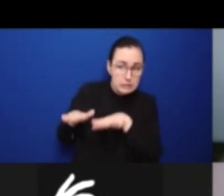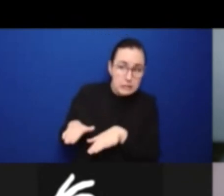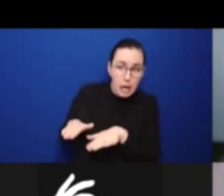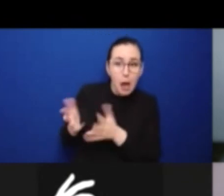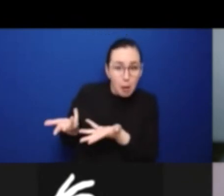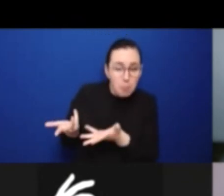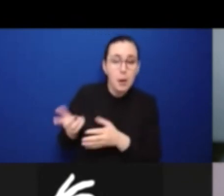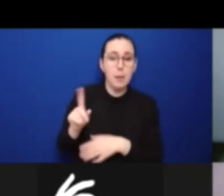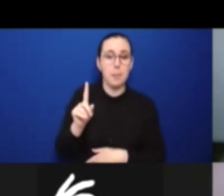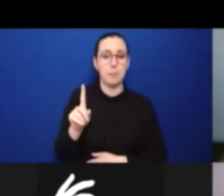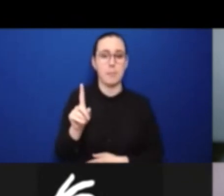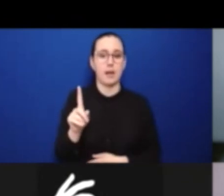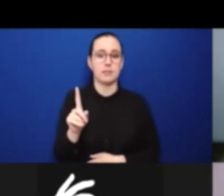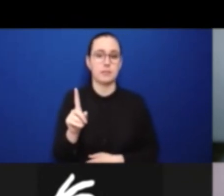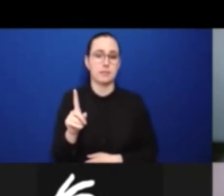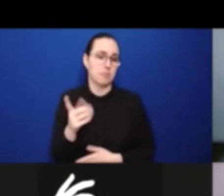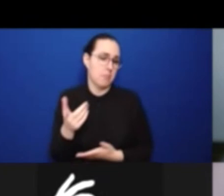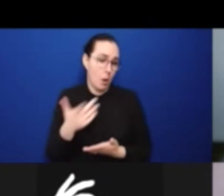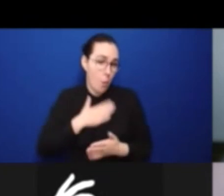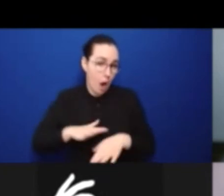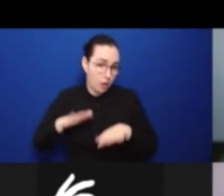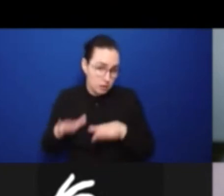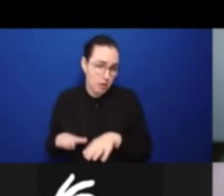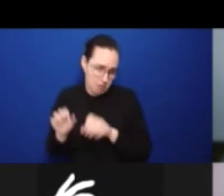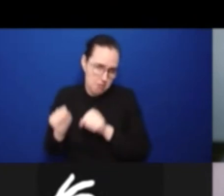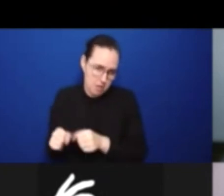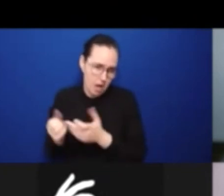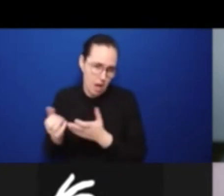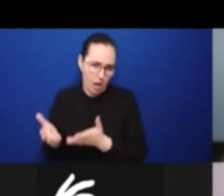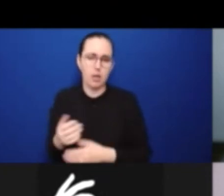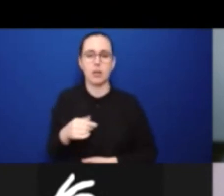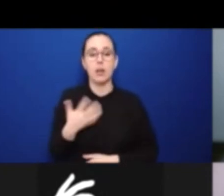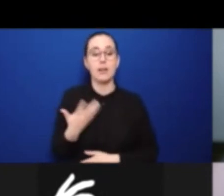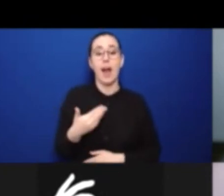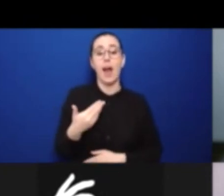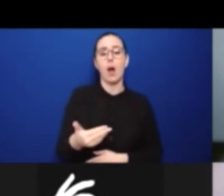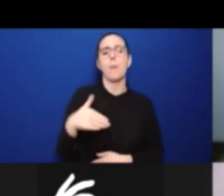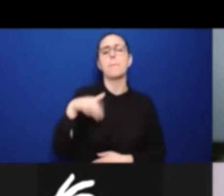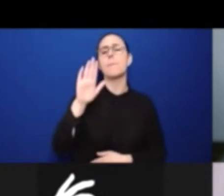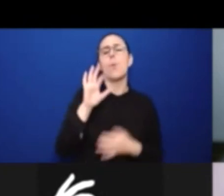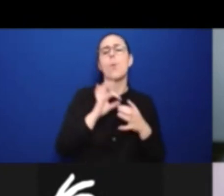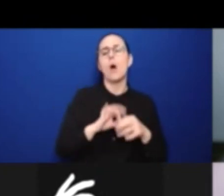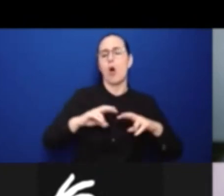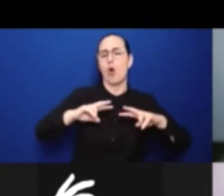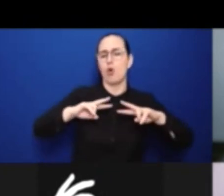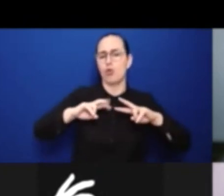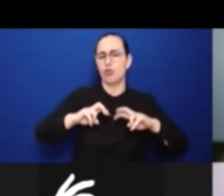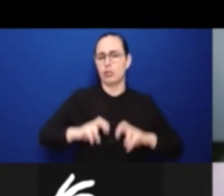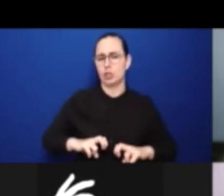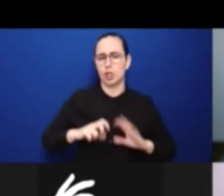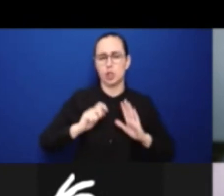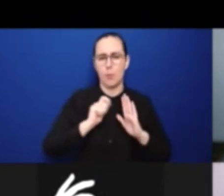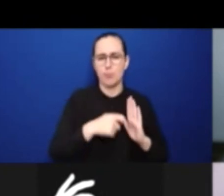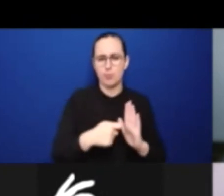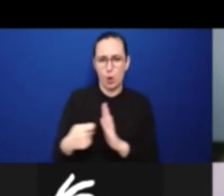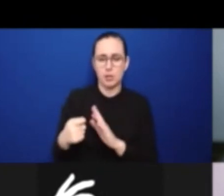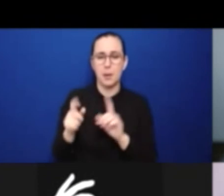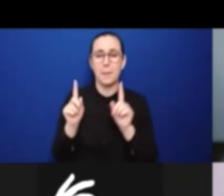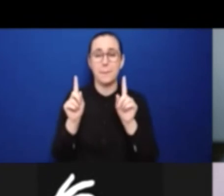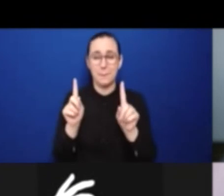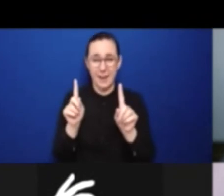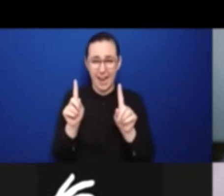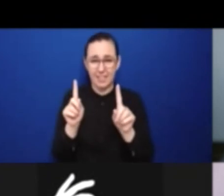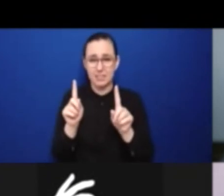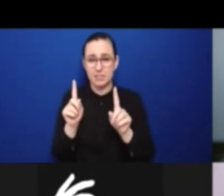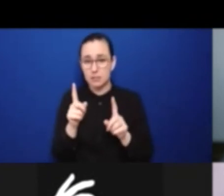other research part, I wanted to know, just invite if anyone has any thoughts, comments, questions